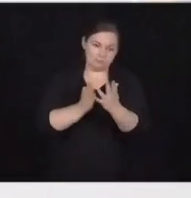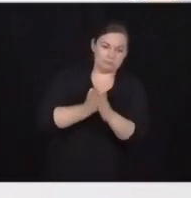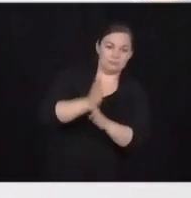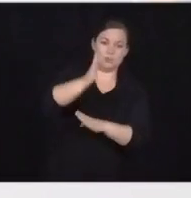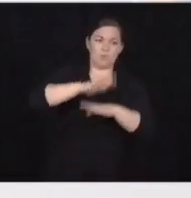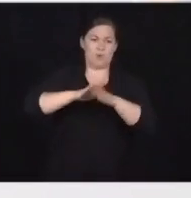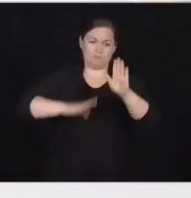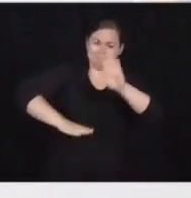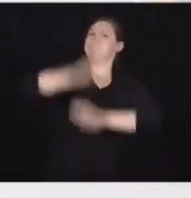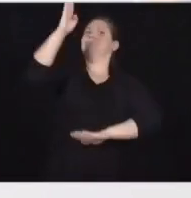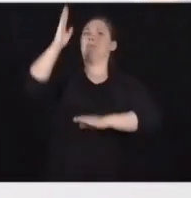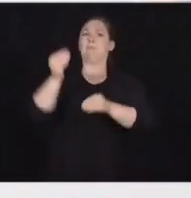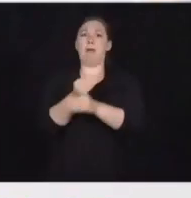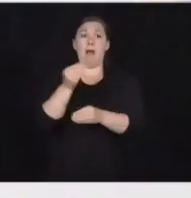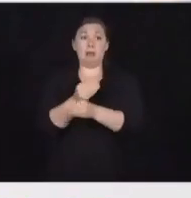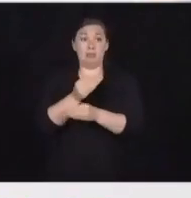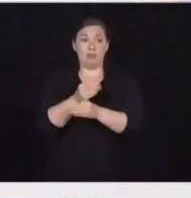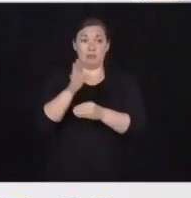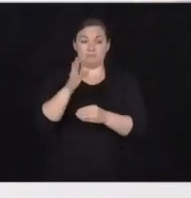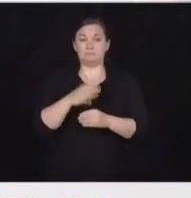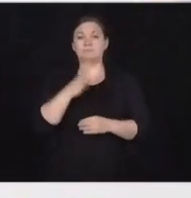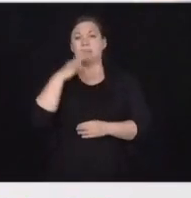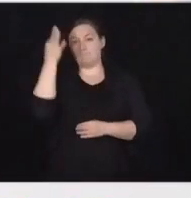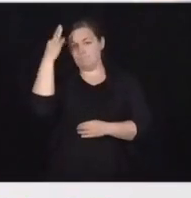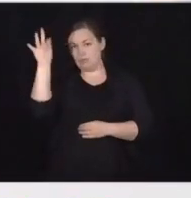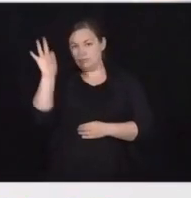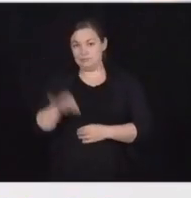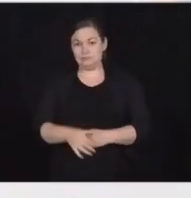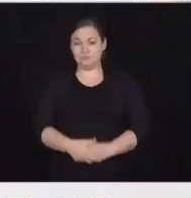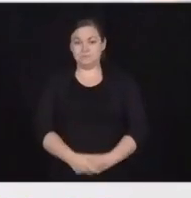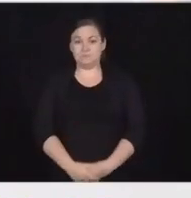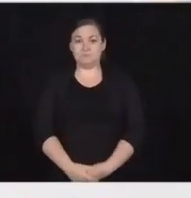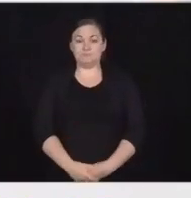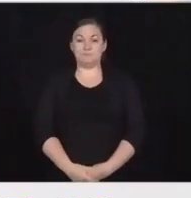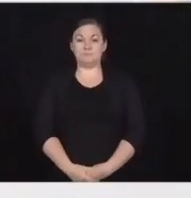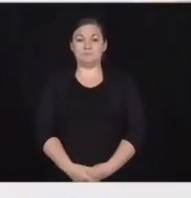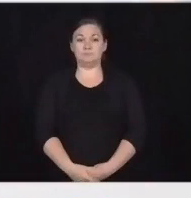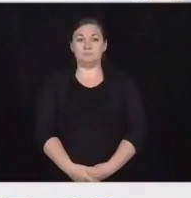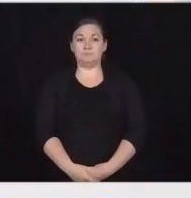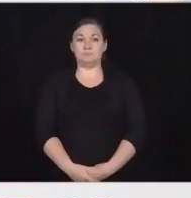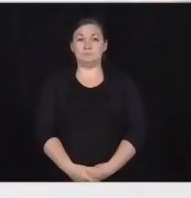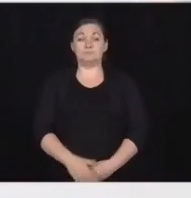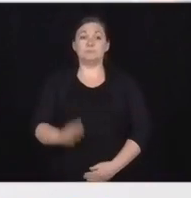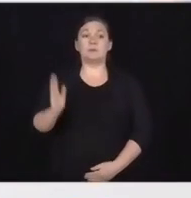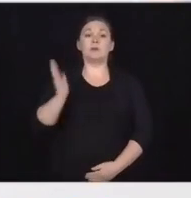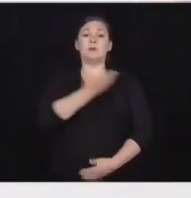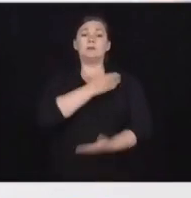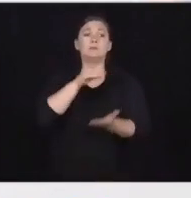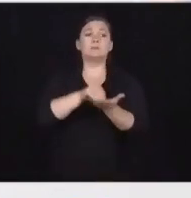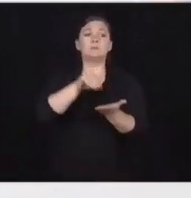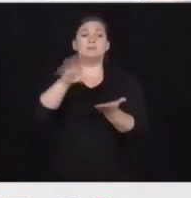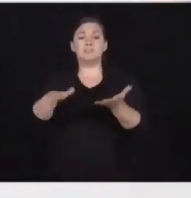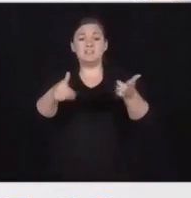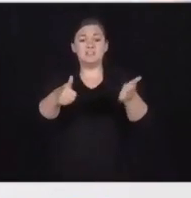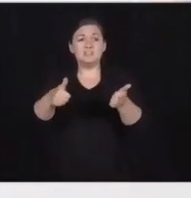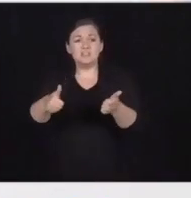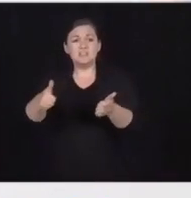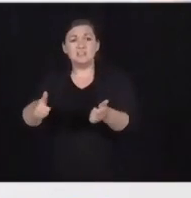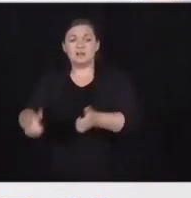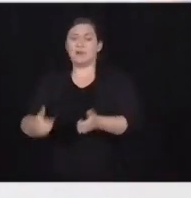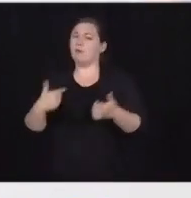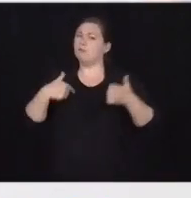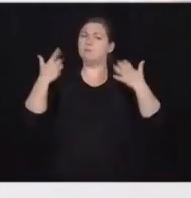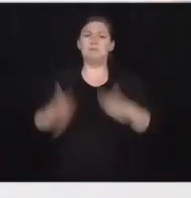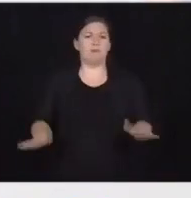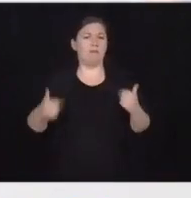today will increasingly require the skills and knowledge that the old curriculum just wasn't addressing. Fewer than half of Grade 6 students